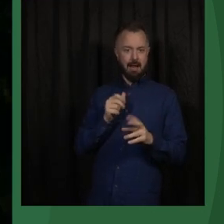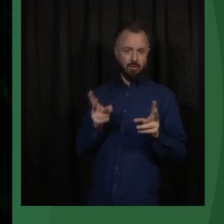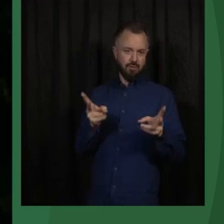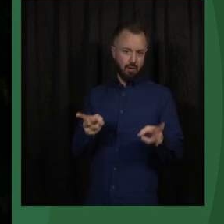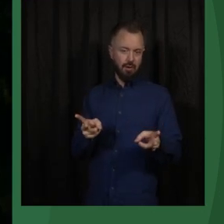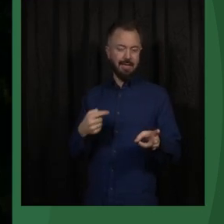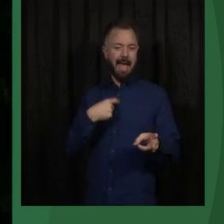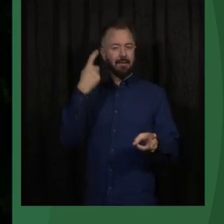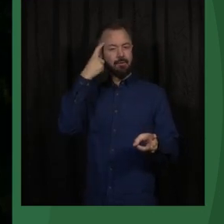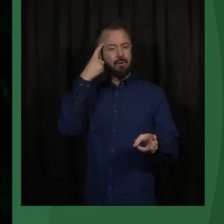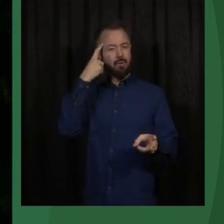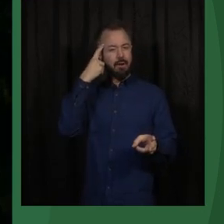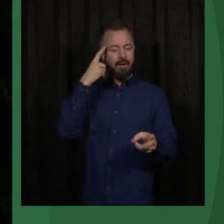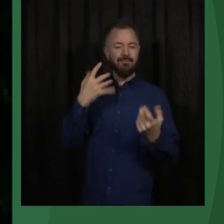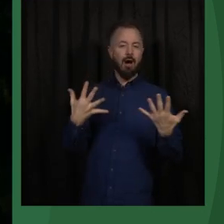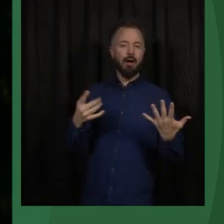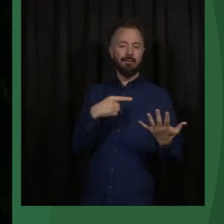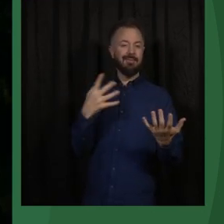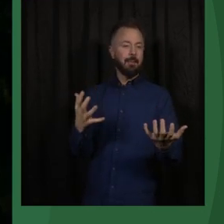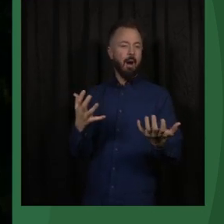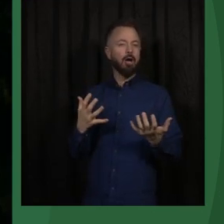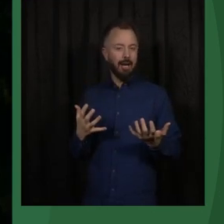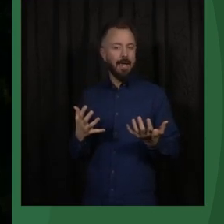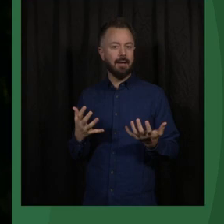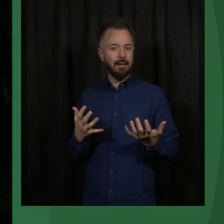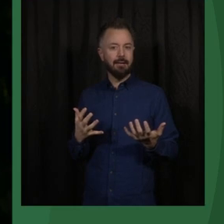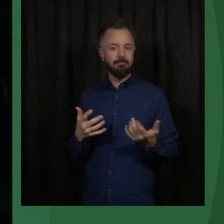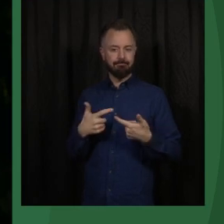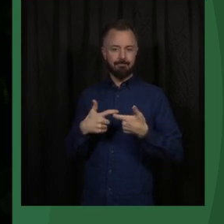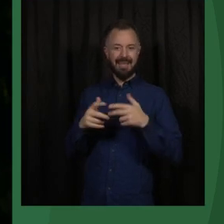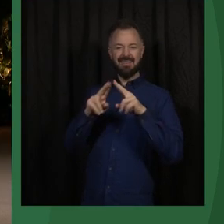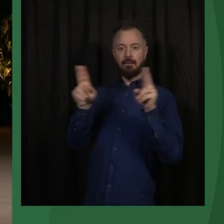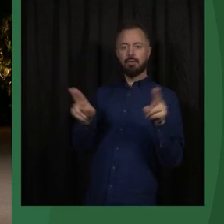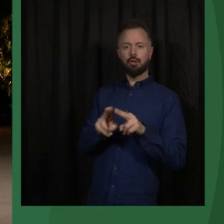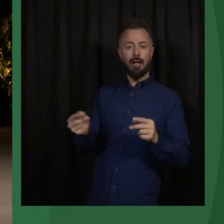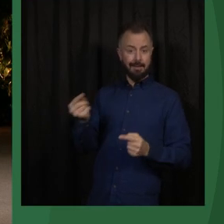what we are lacking in the national debate.